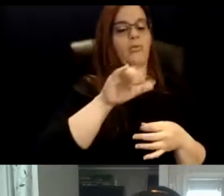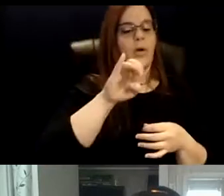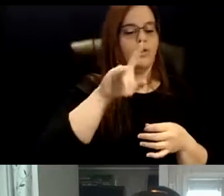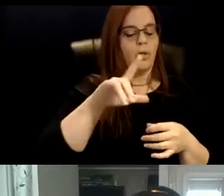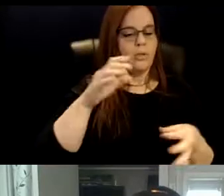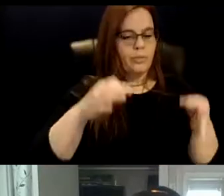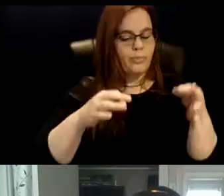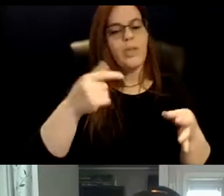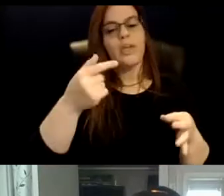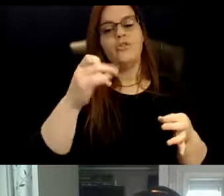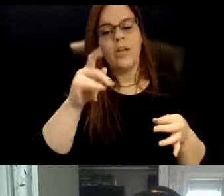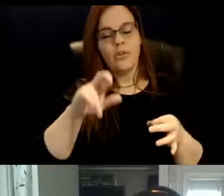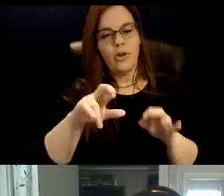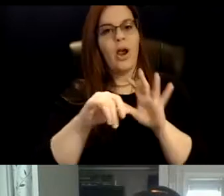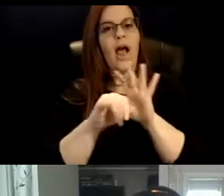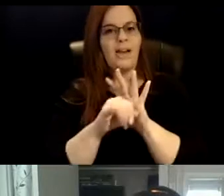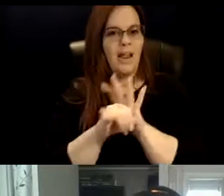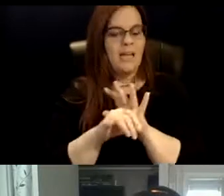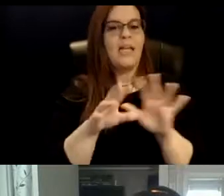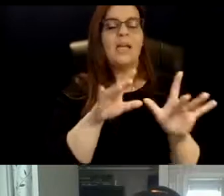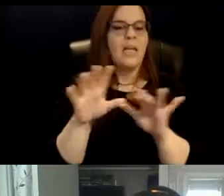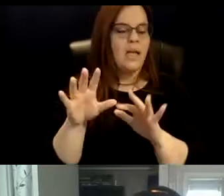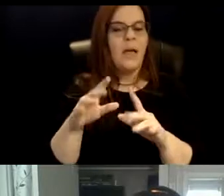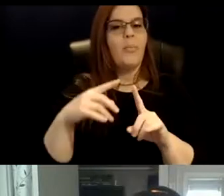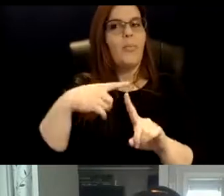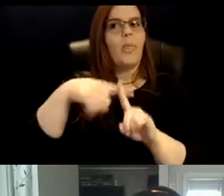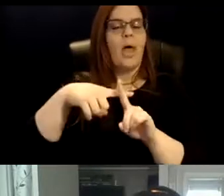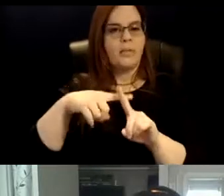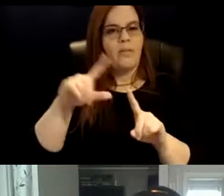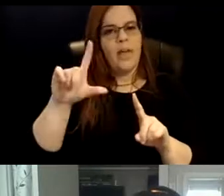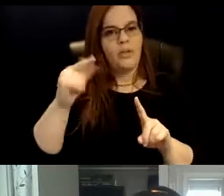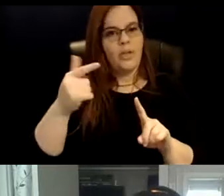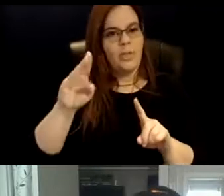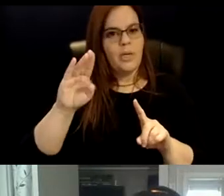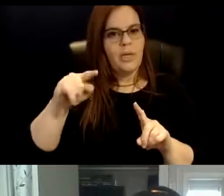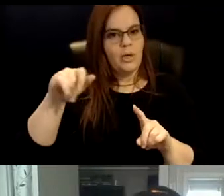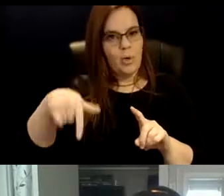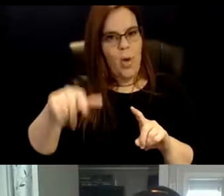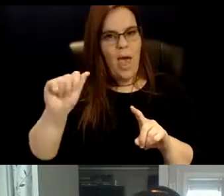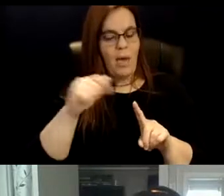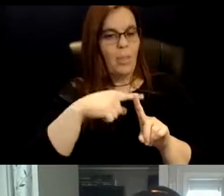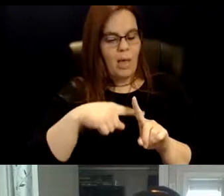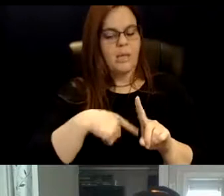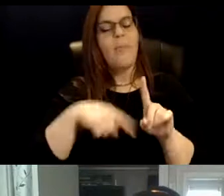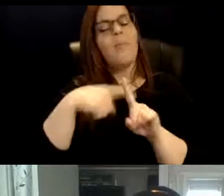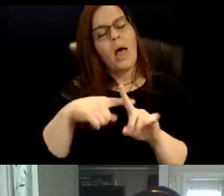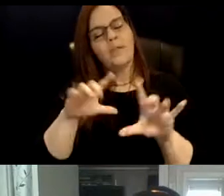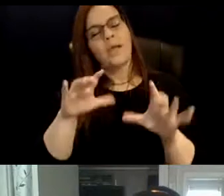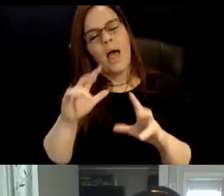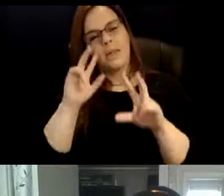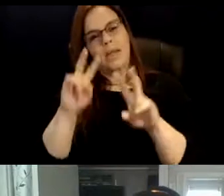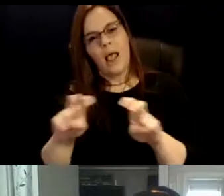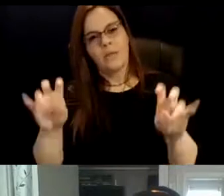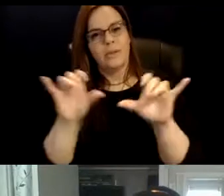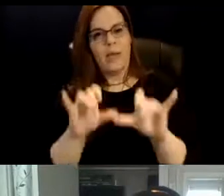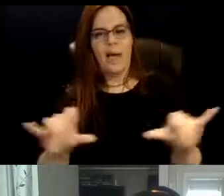sexual identity justice, LGBTQIA+, as well as class analysis, size. We do it.